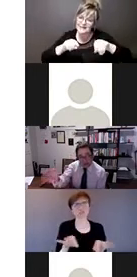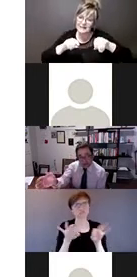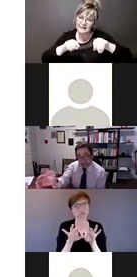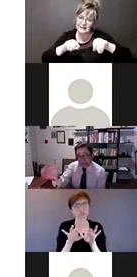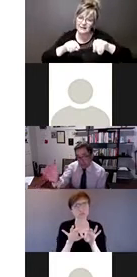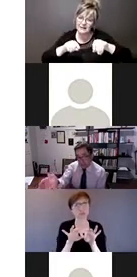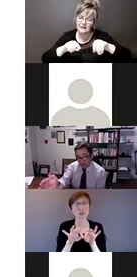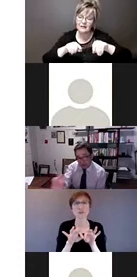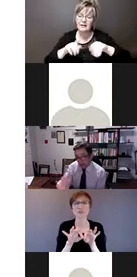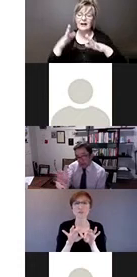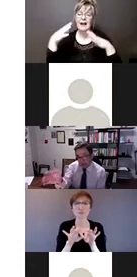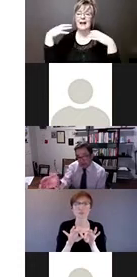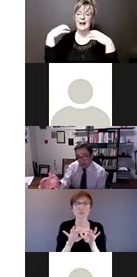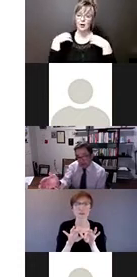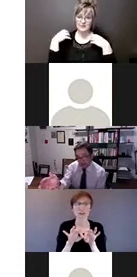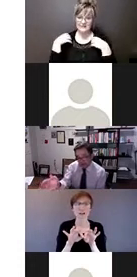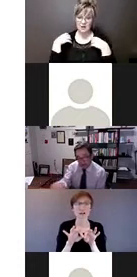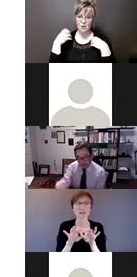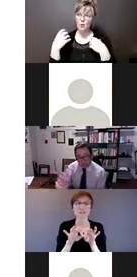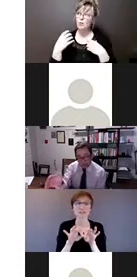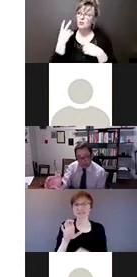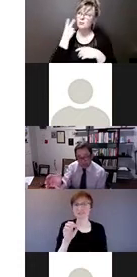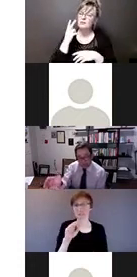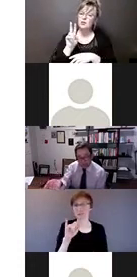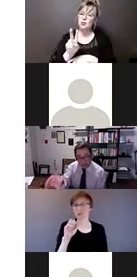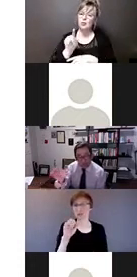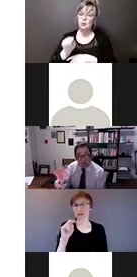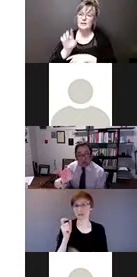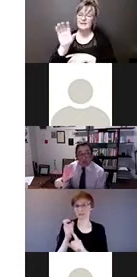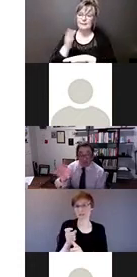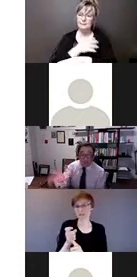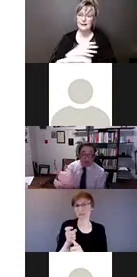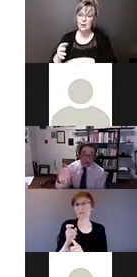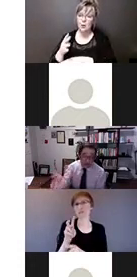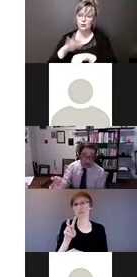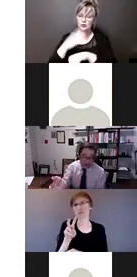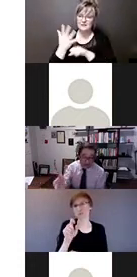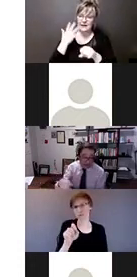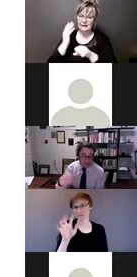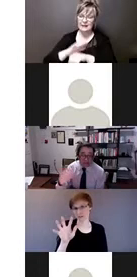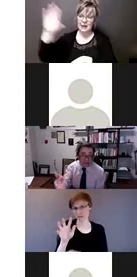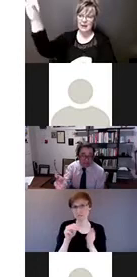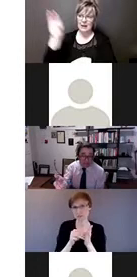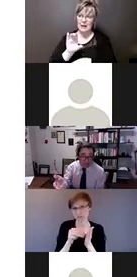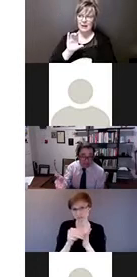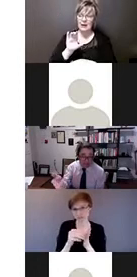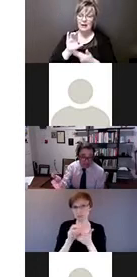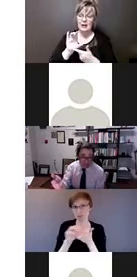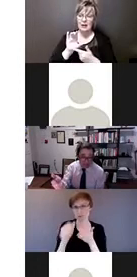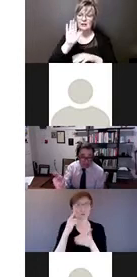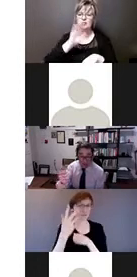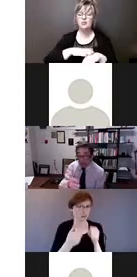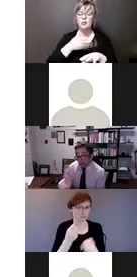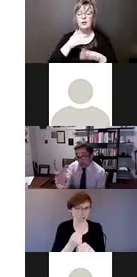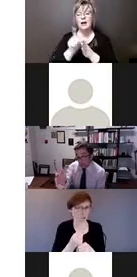allocated, I think, $2.5 million over five years, through the Accessibility Act last